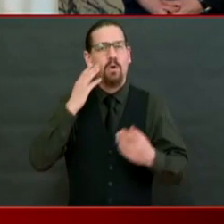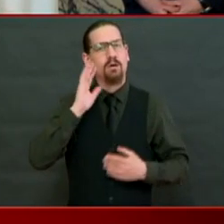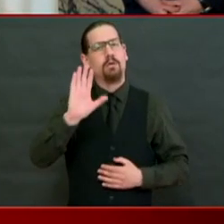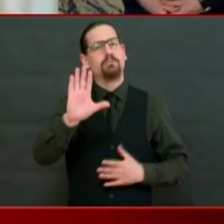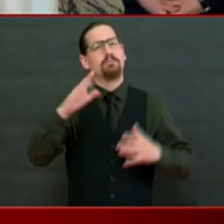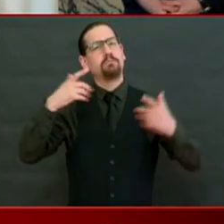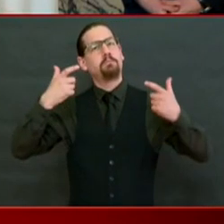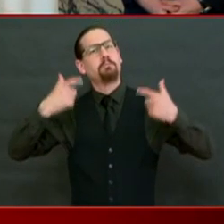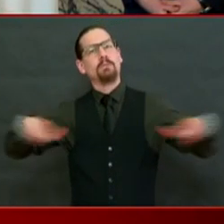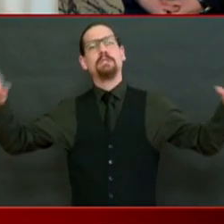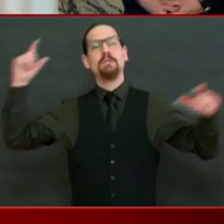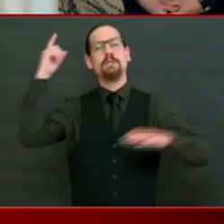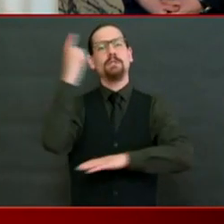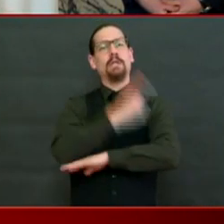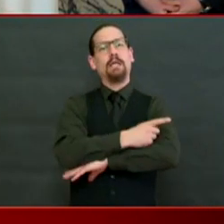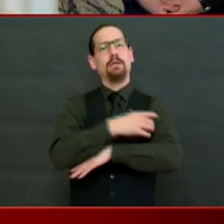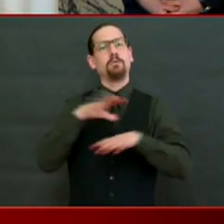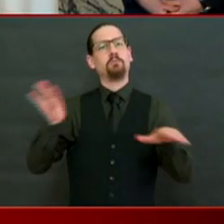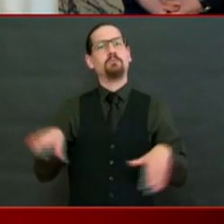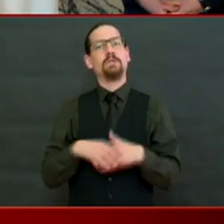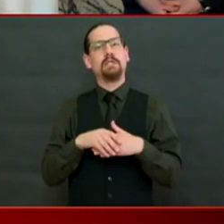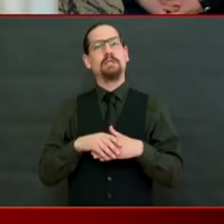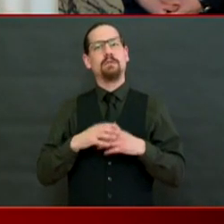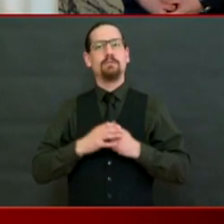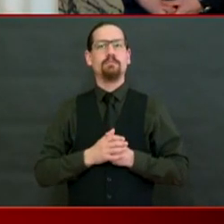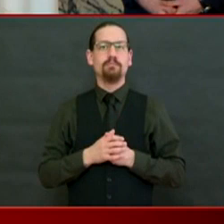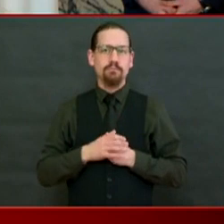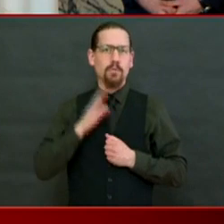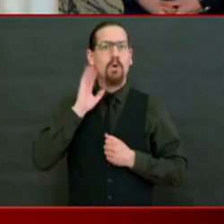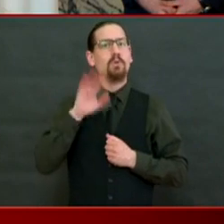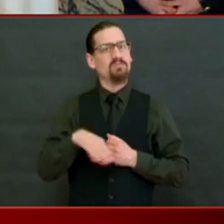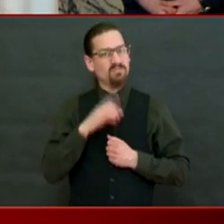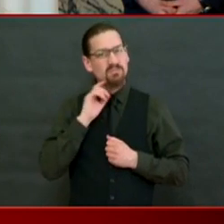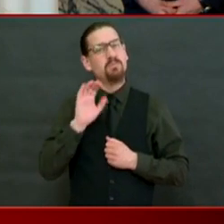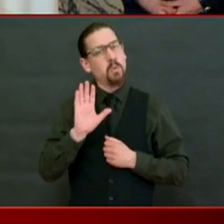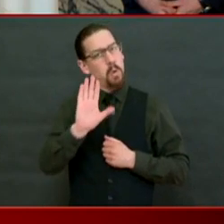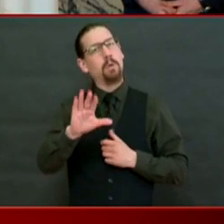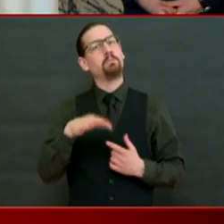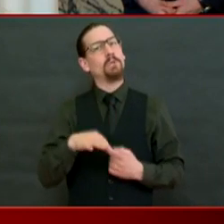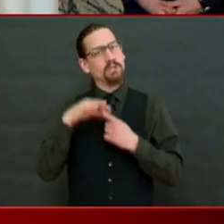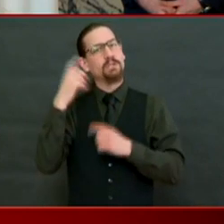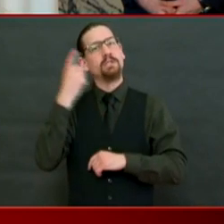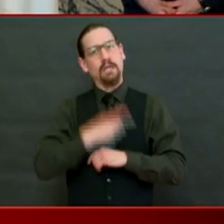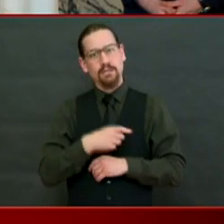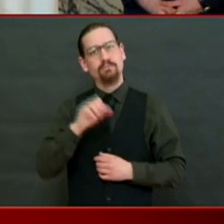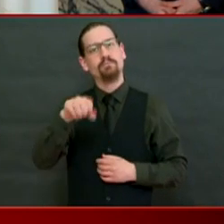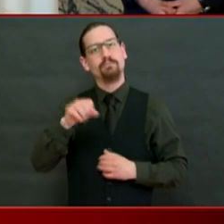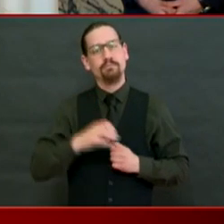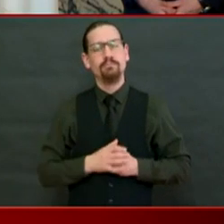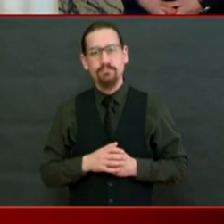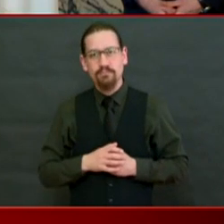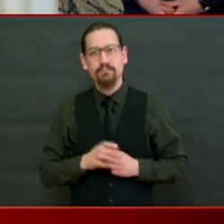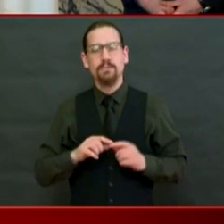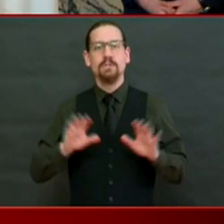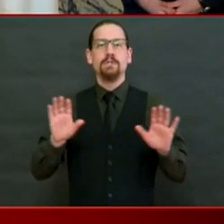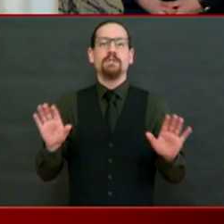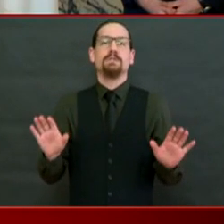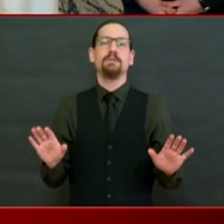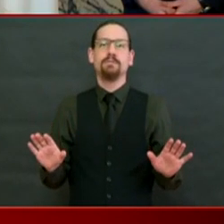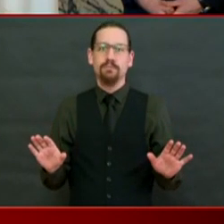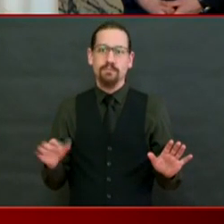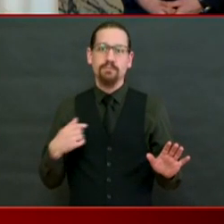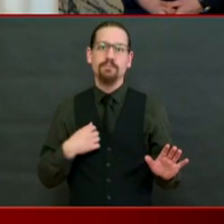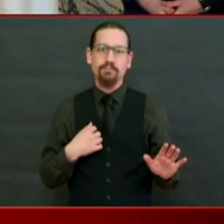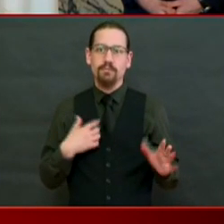them. And it's meant to be your special day. Having said that, if you are planning a summer wedding